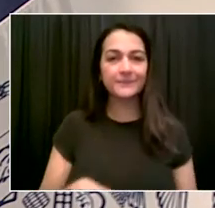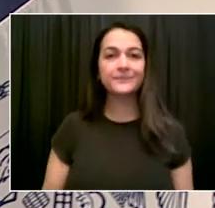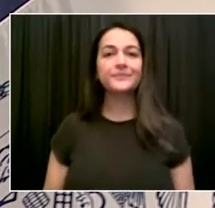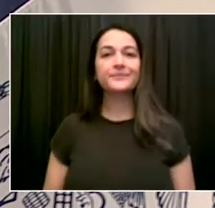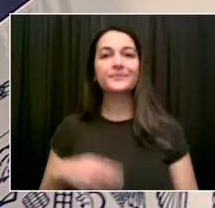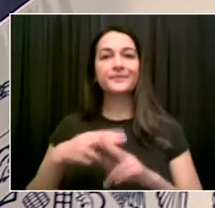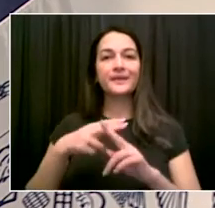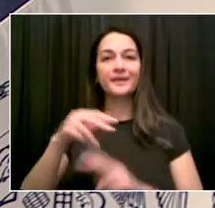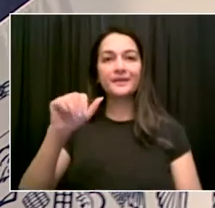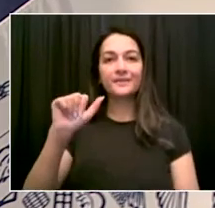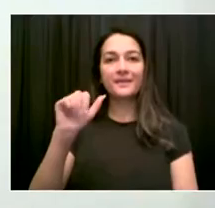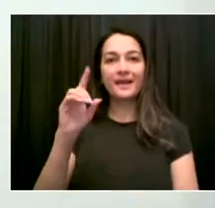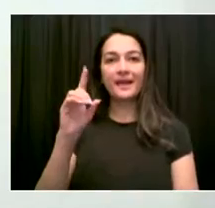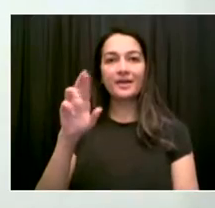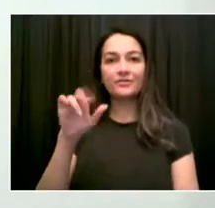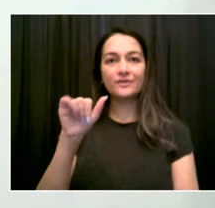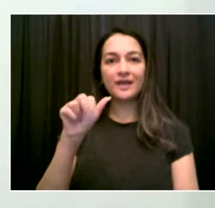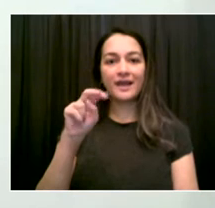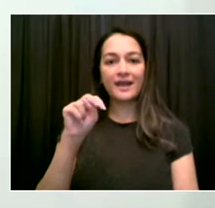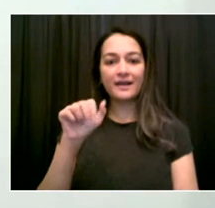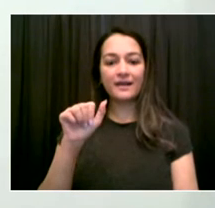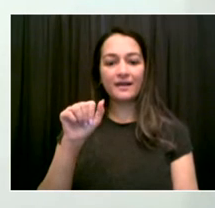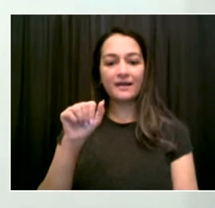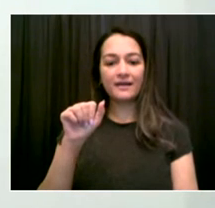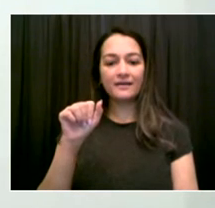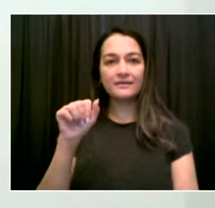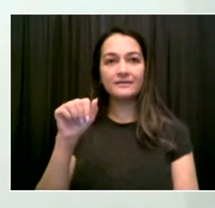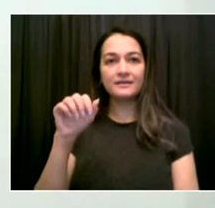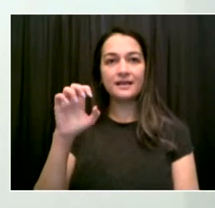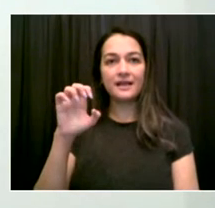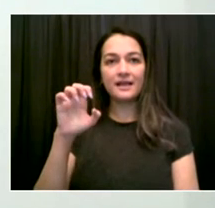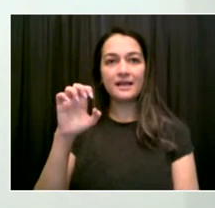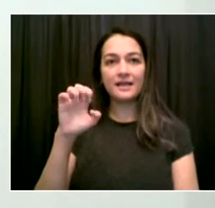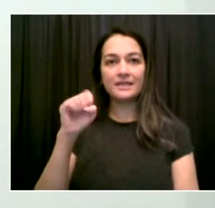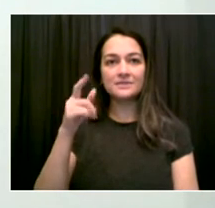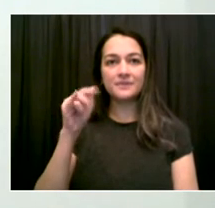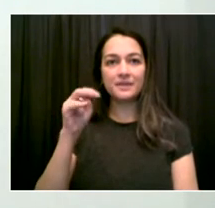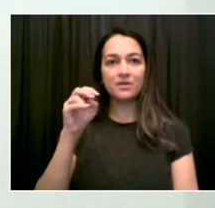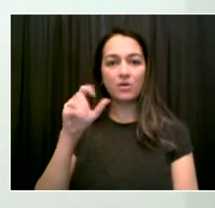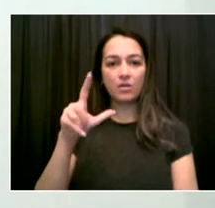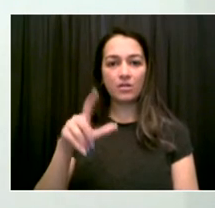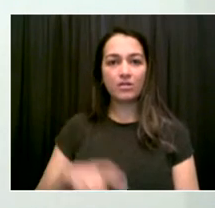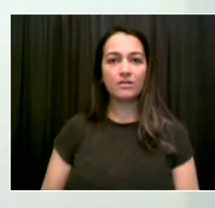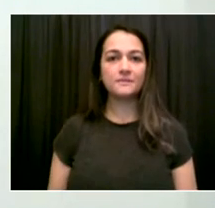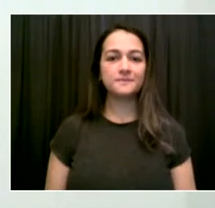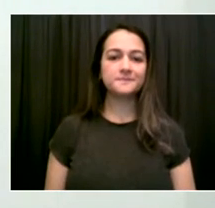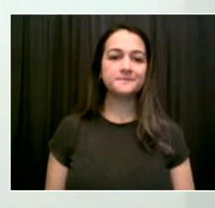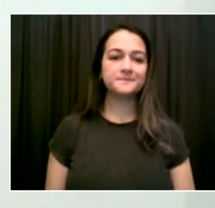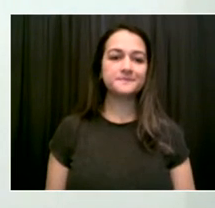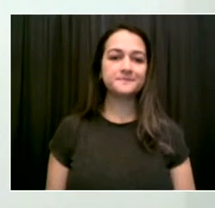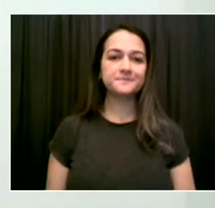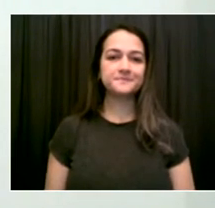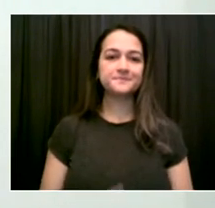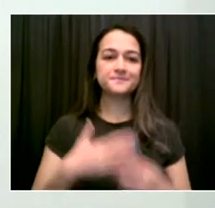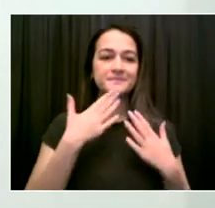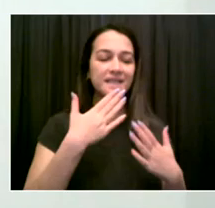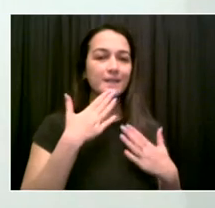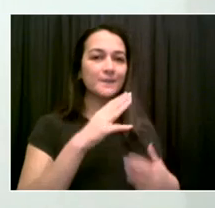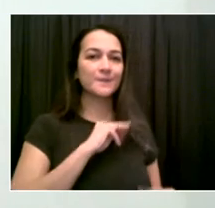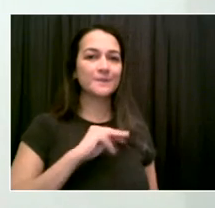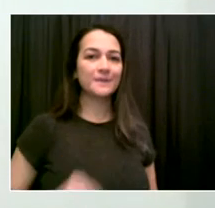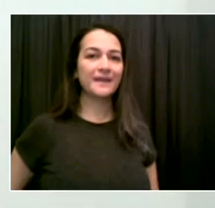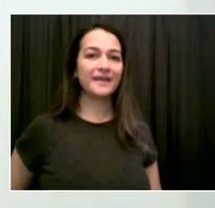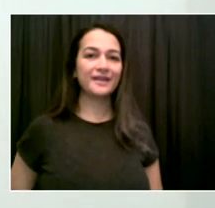Mayor. And thank you to the business leaders, the medical community, and advocates for this